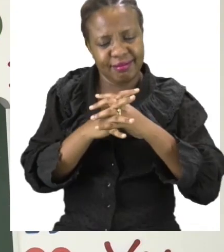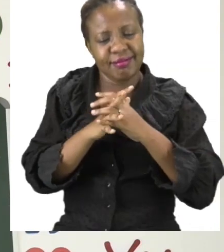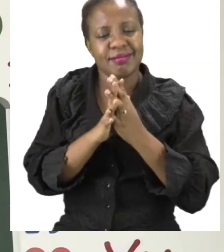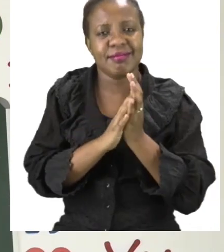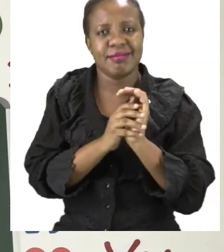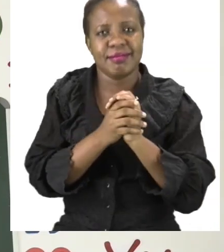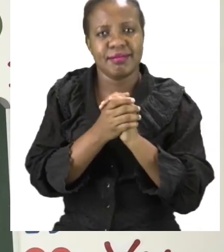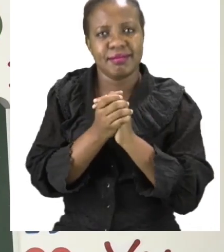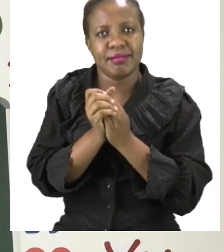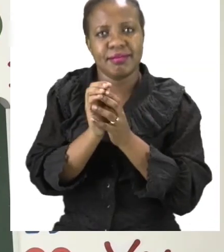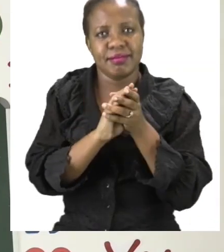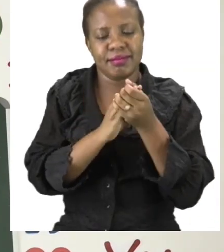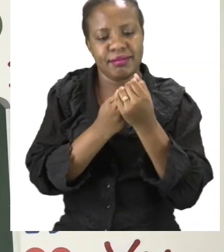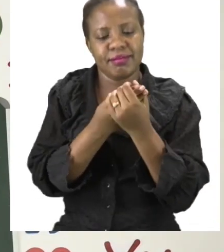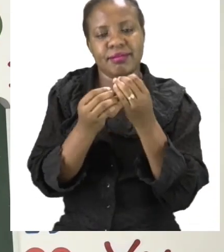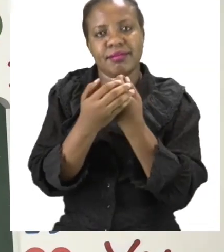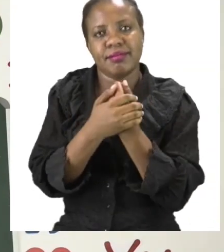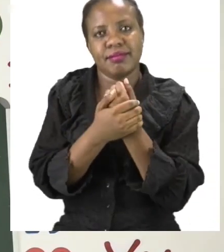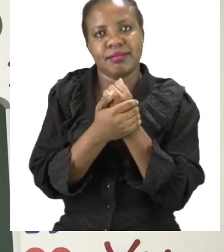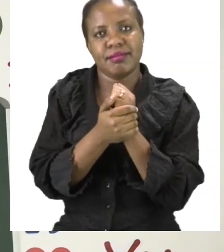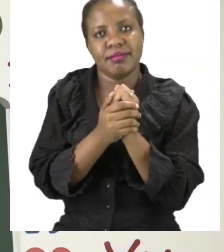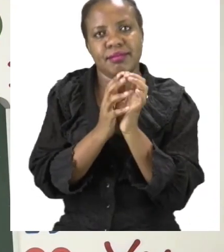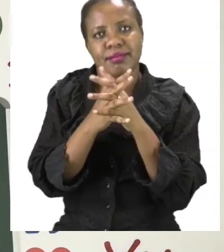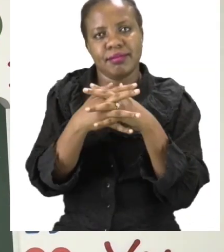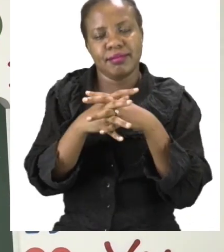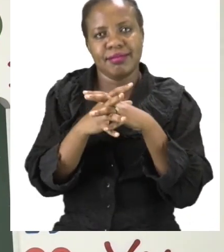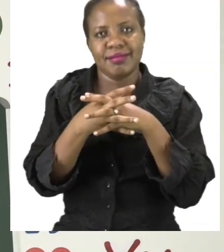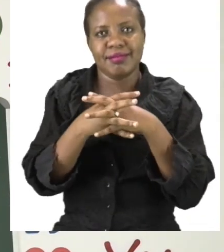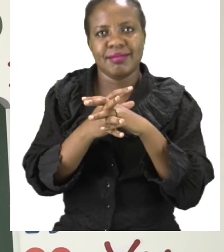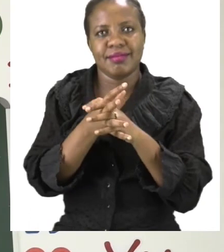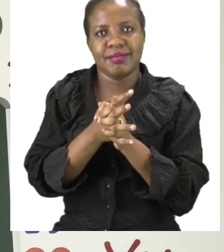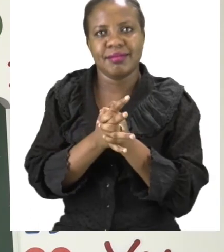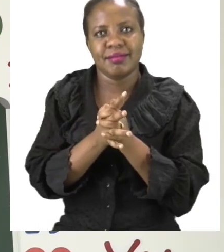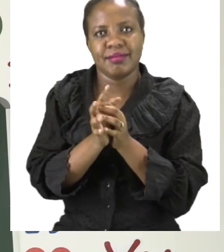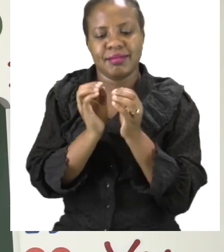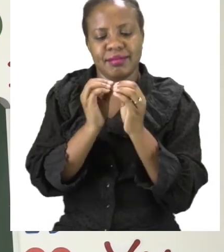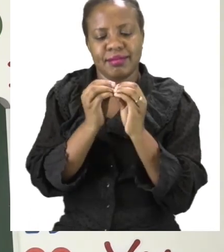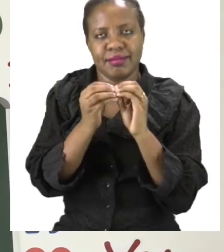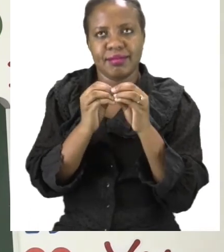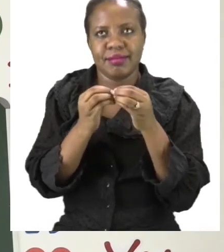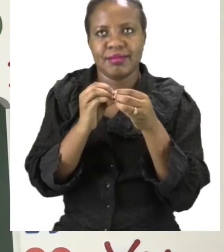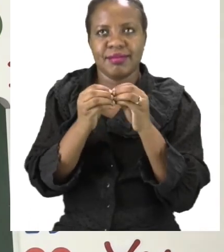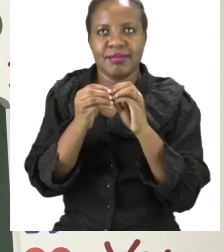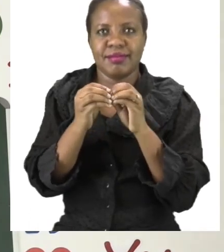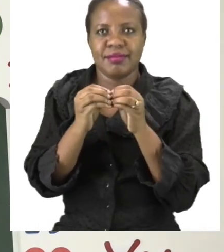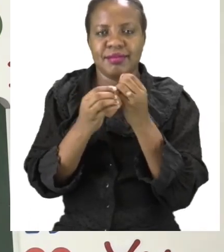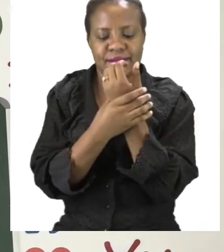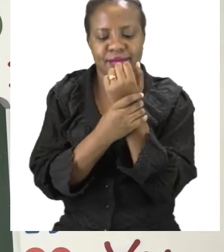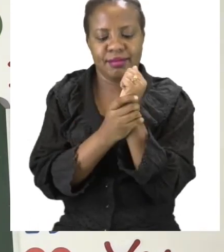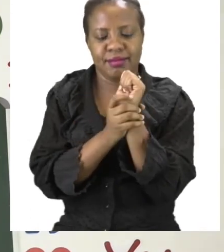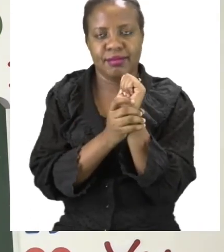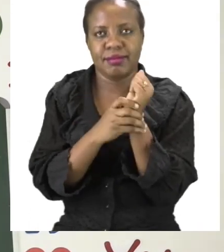inside, around, in between, our fingertips and on our wrists.